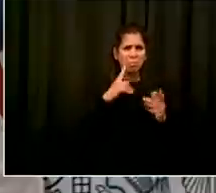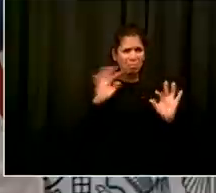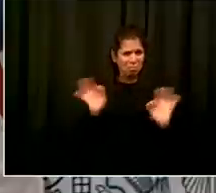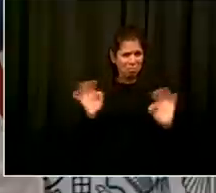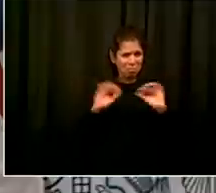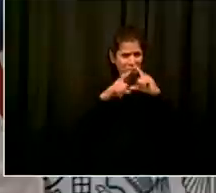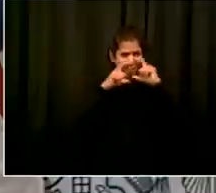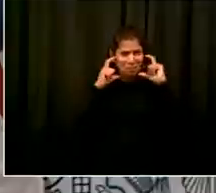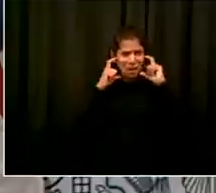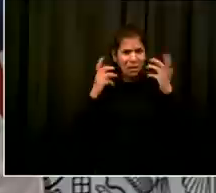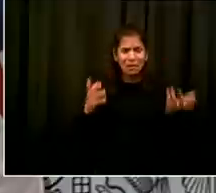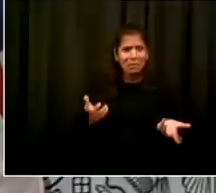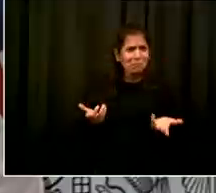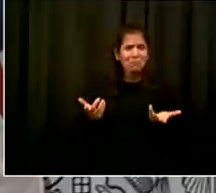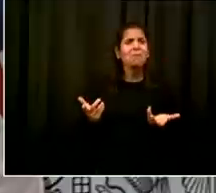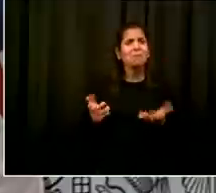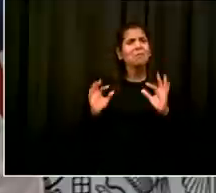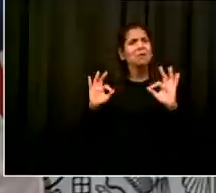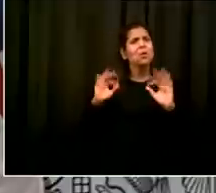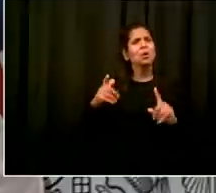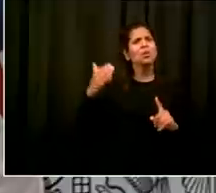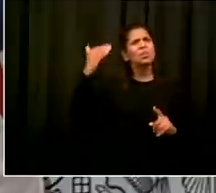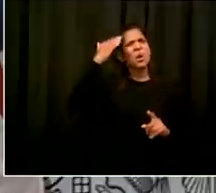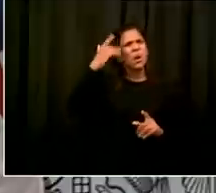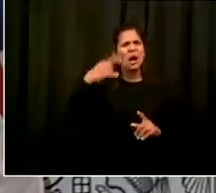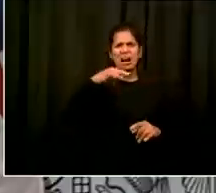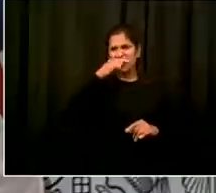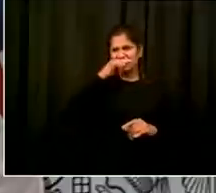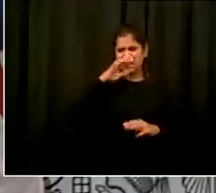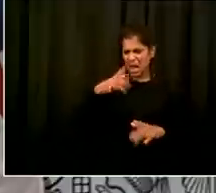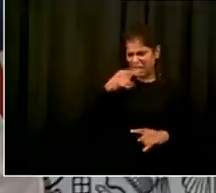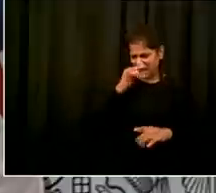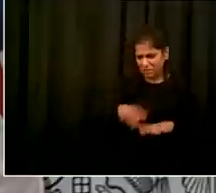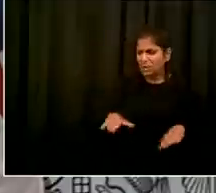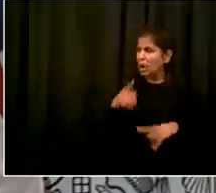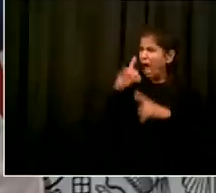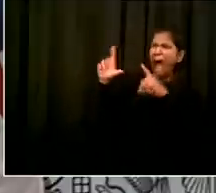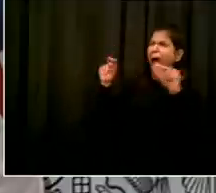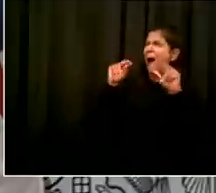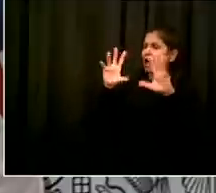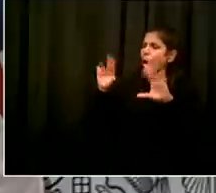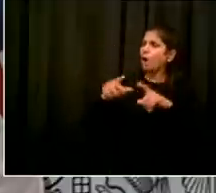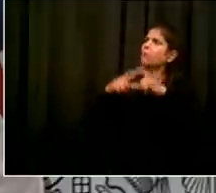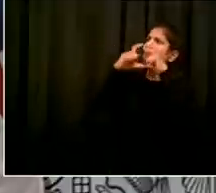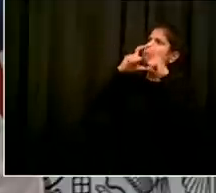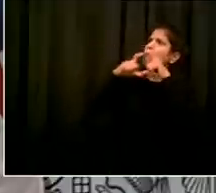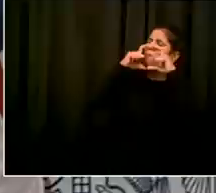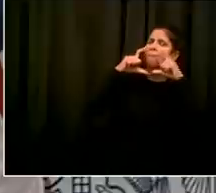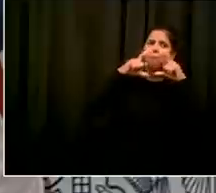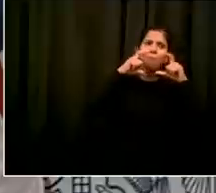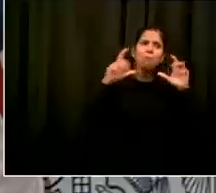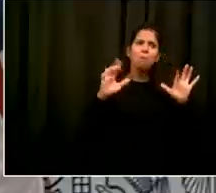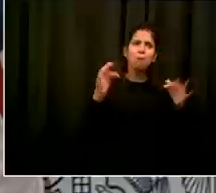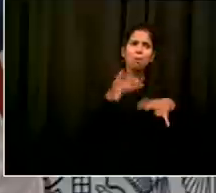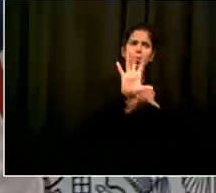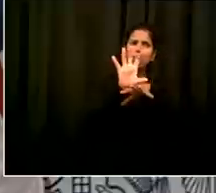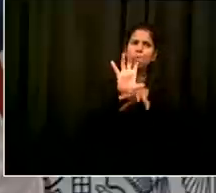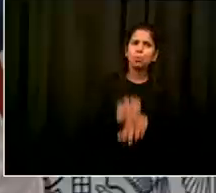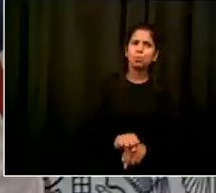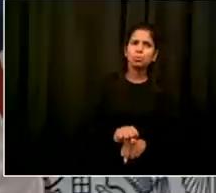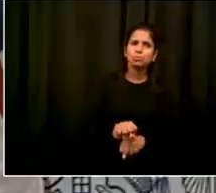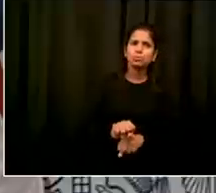of difference so let's get the word out and let's work together to fight back this disease as we have done so successfully